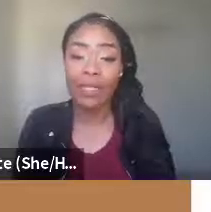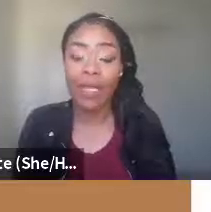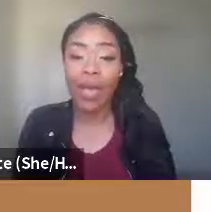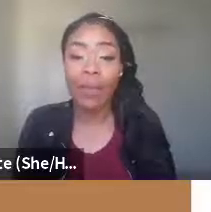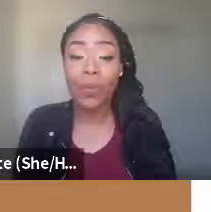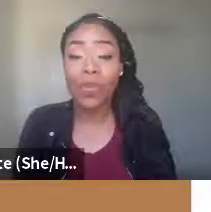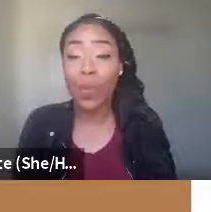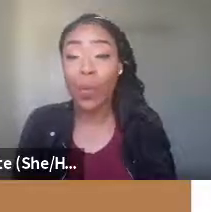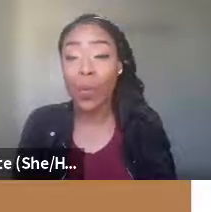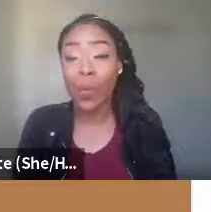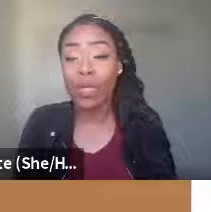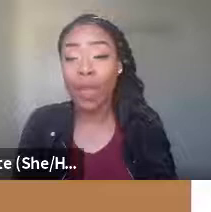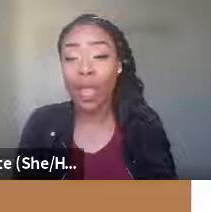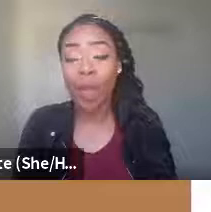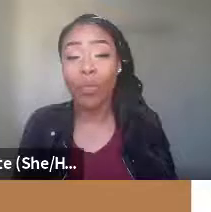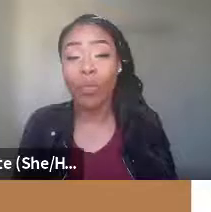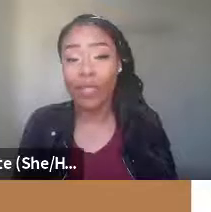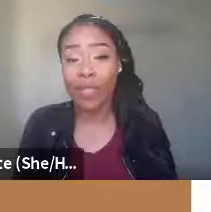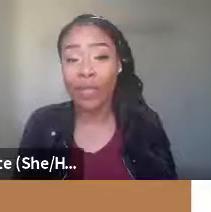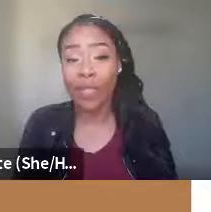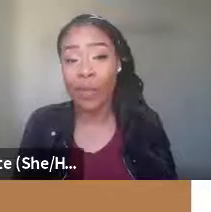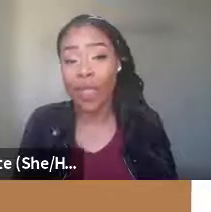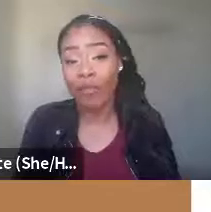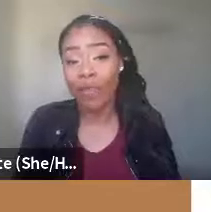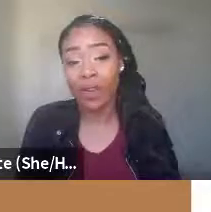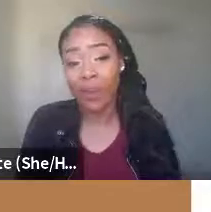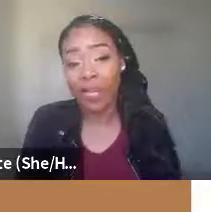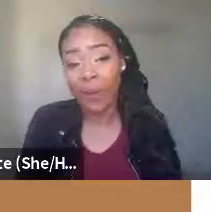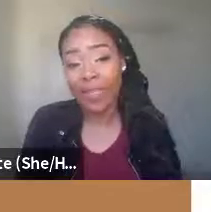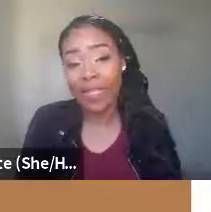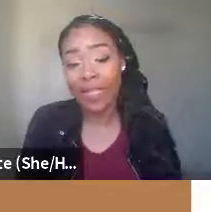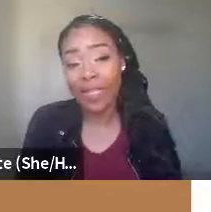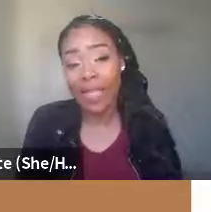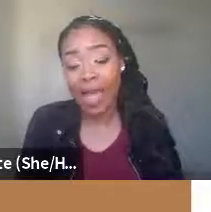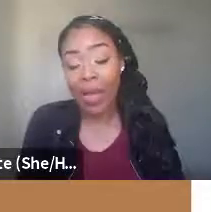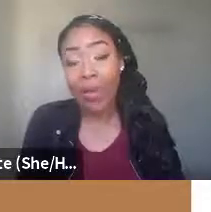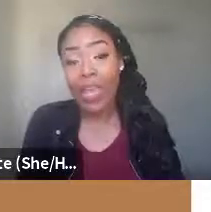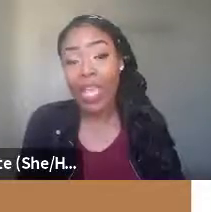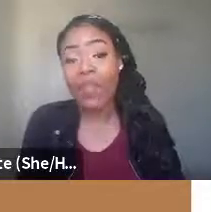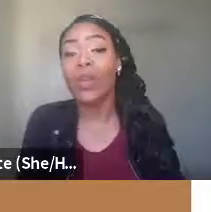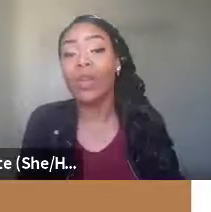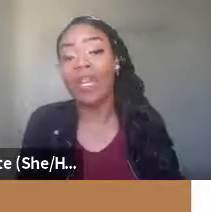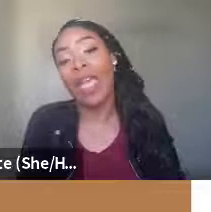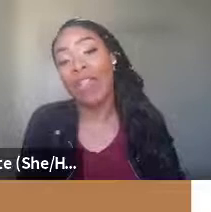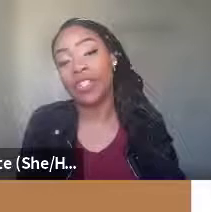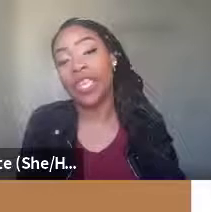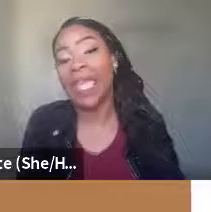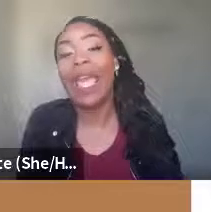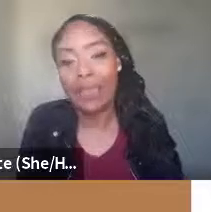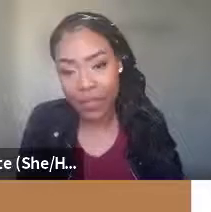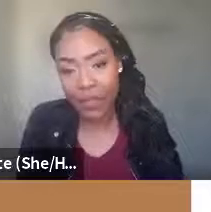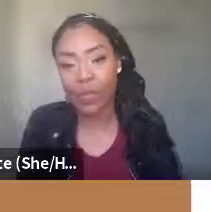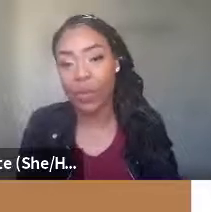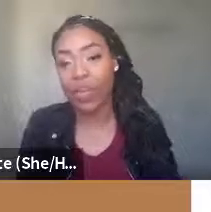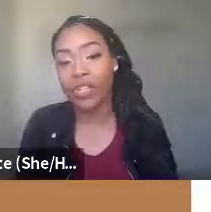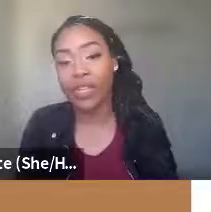impact. So we're talking about preferences, right, that we have based on our experiences. If it goes unmanaged, it